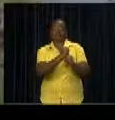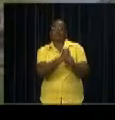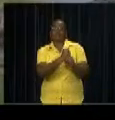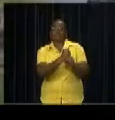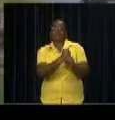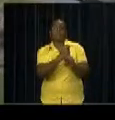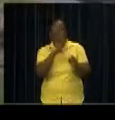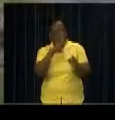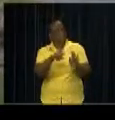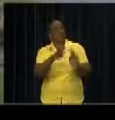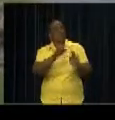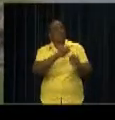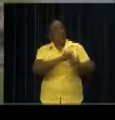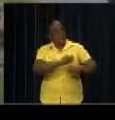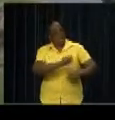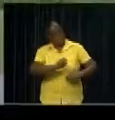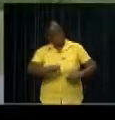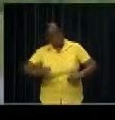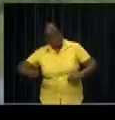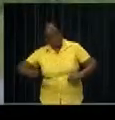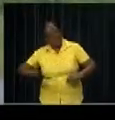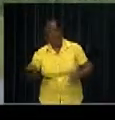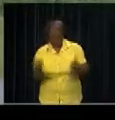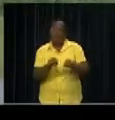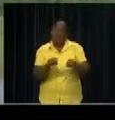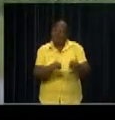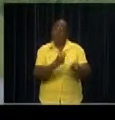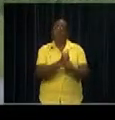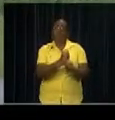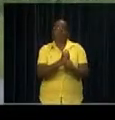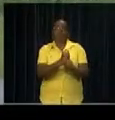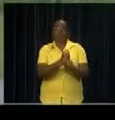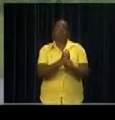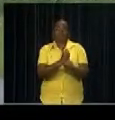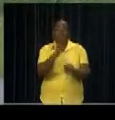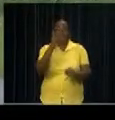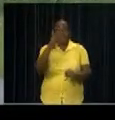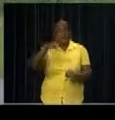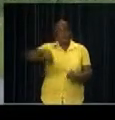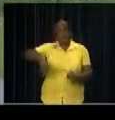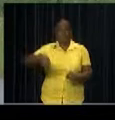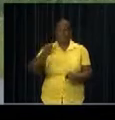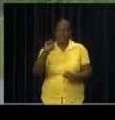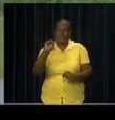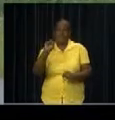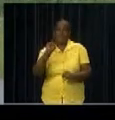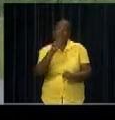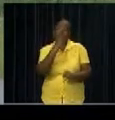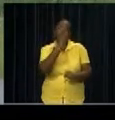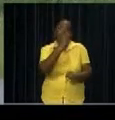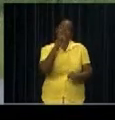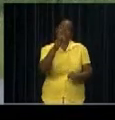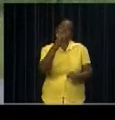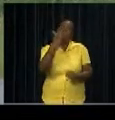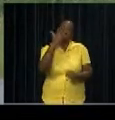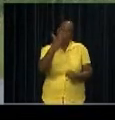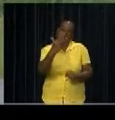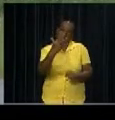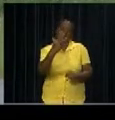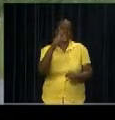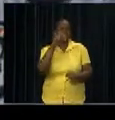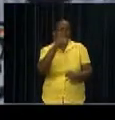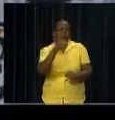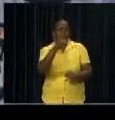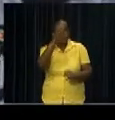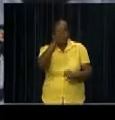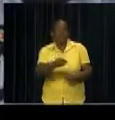with electricity and is capable of recording data. In order to properly operate the speeding cameras, special staff